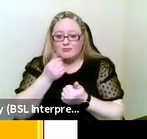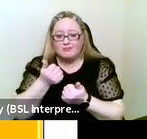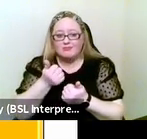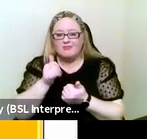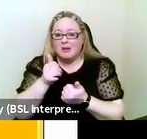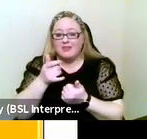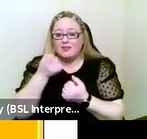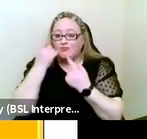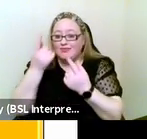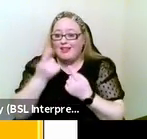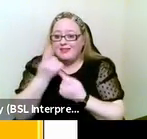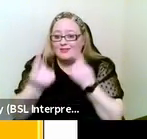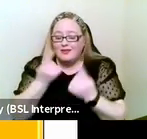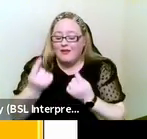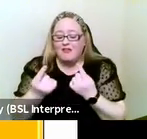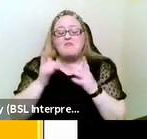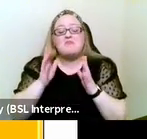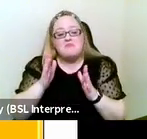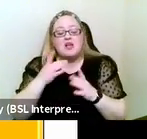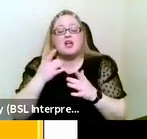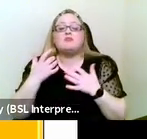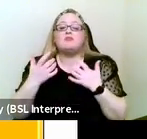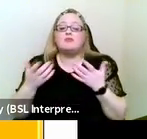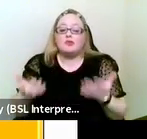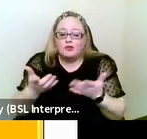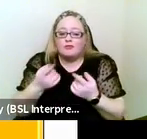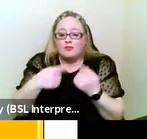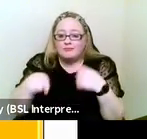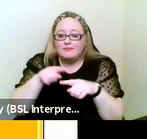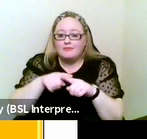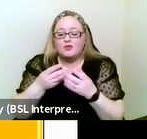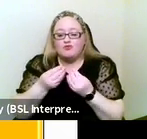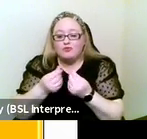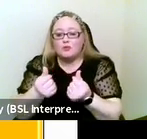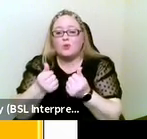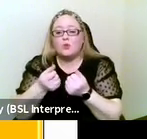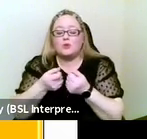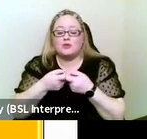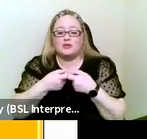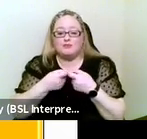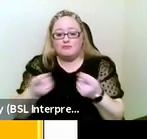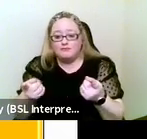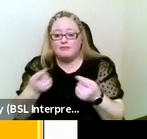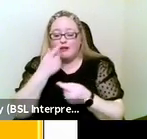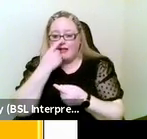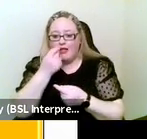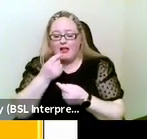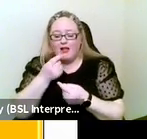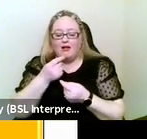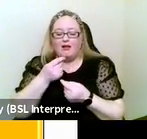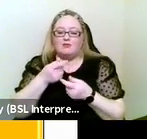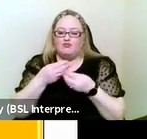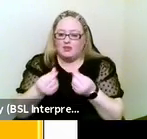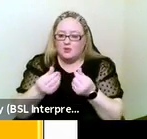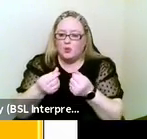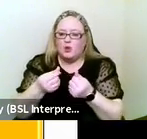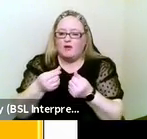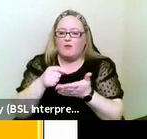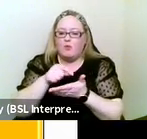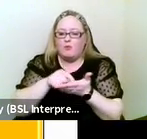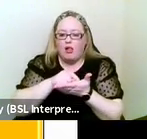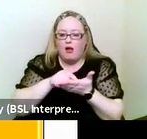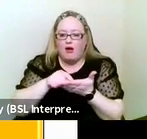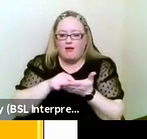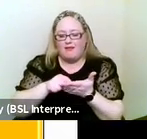Although I would encourage you and I can send out as resources a guide to doing block alphabet. But block alphabet is